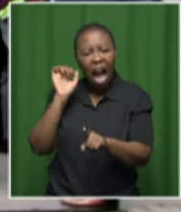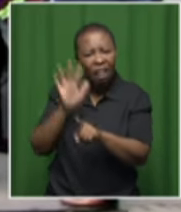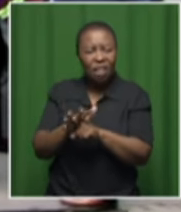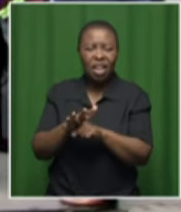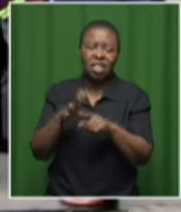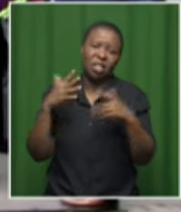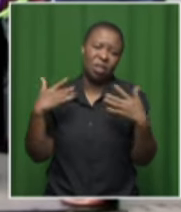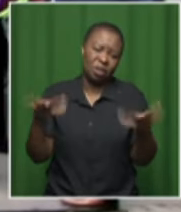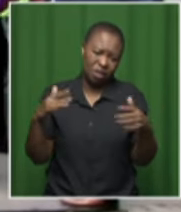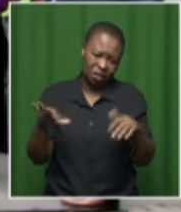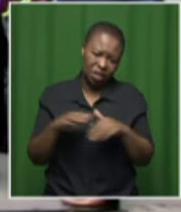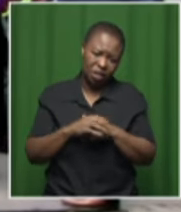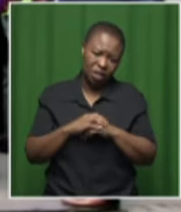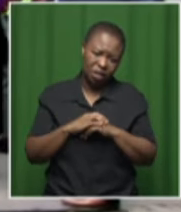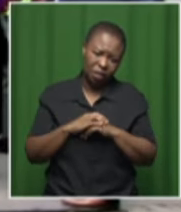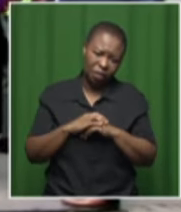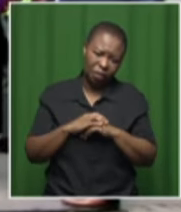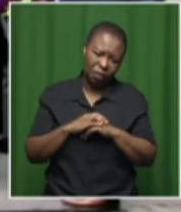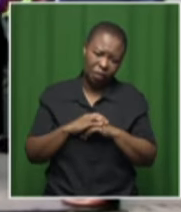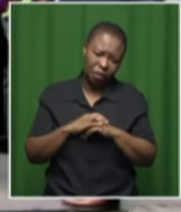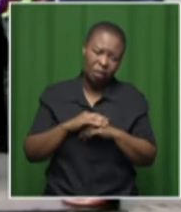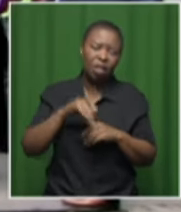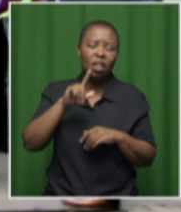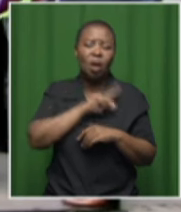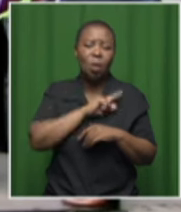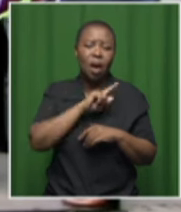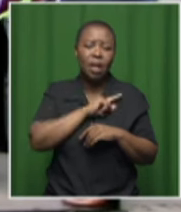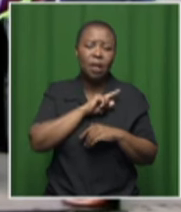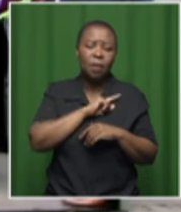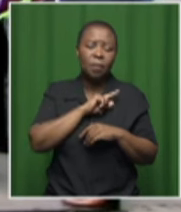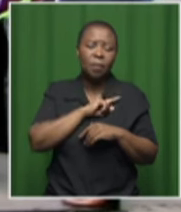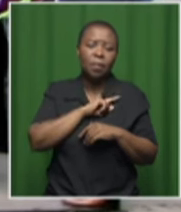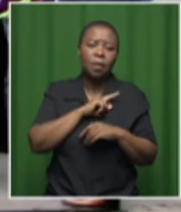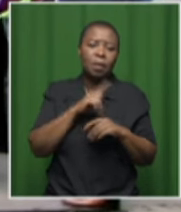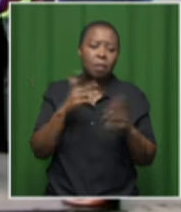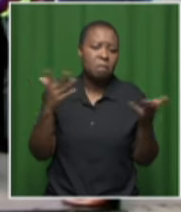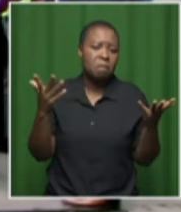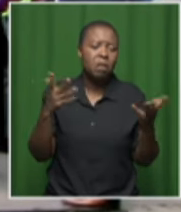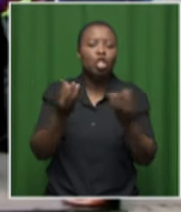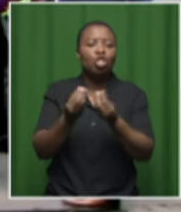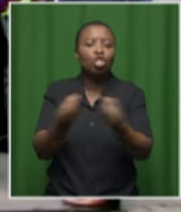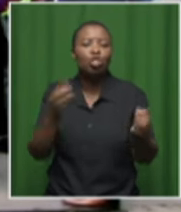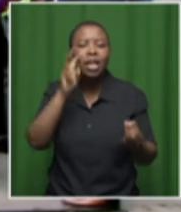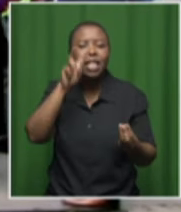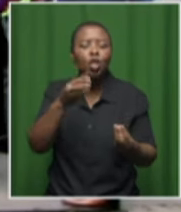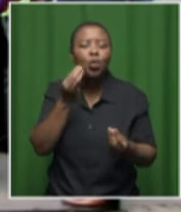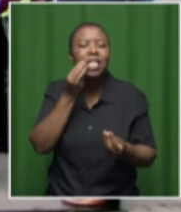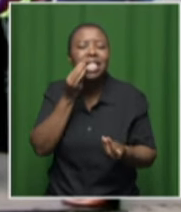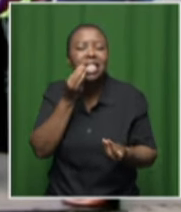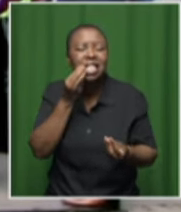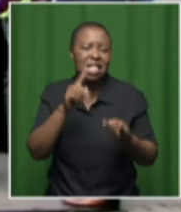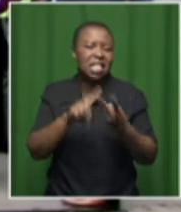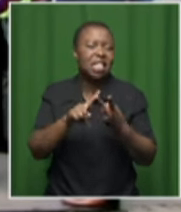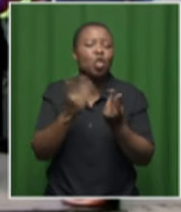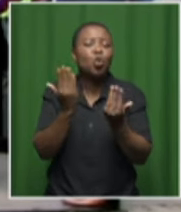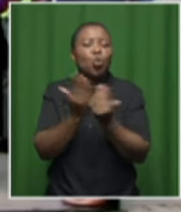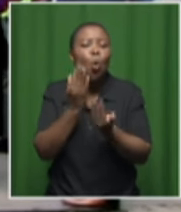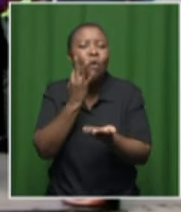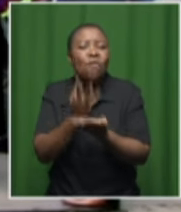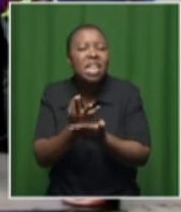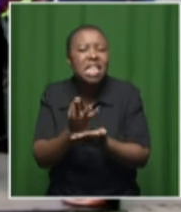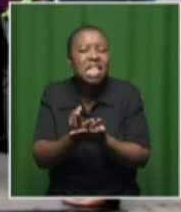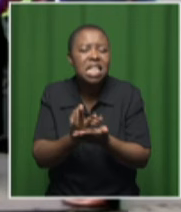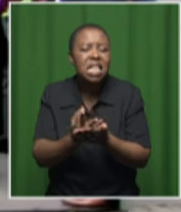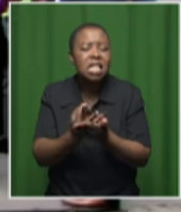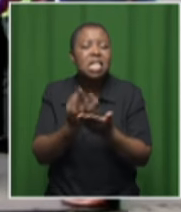there is things like they have to eat, school fees, and then now they